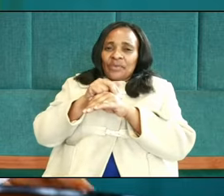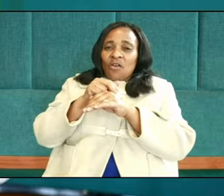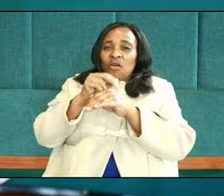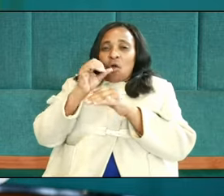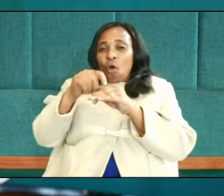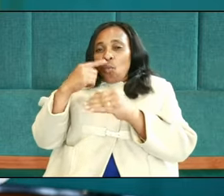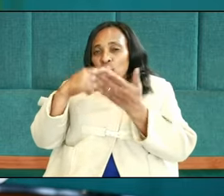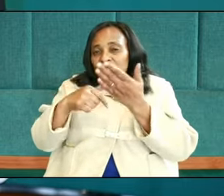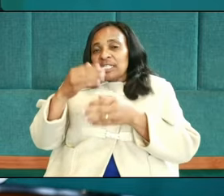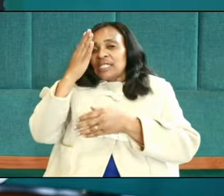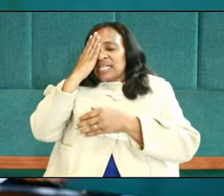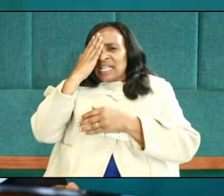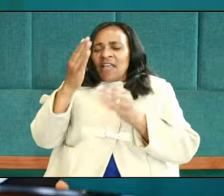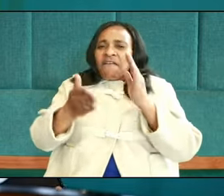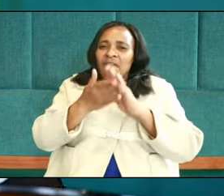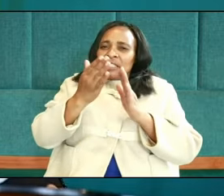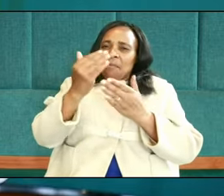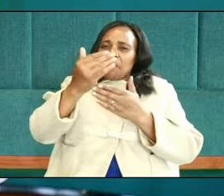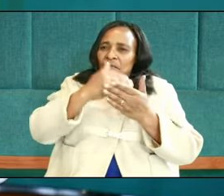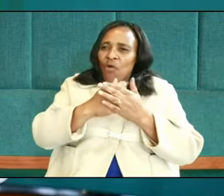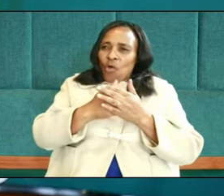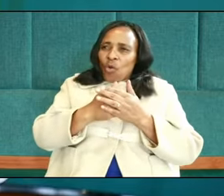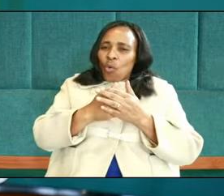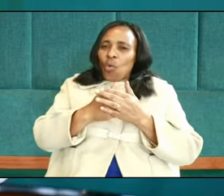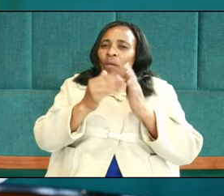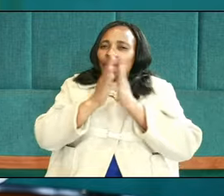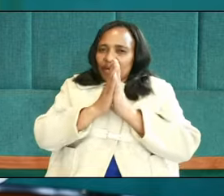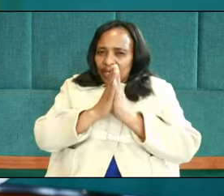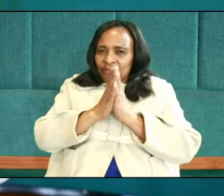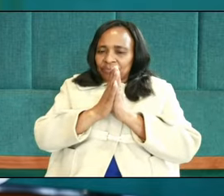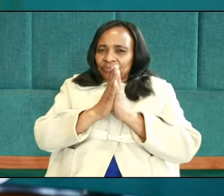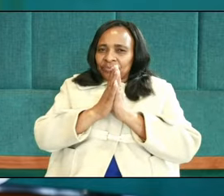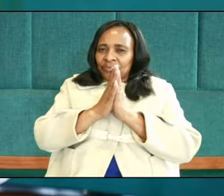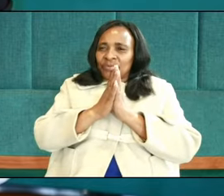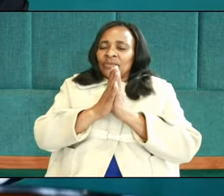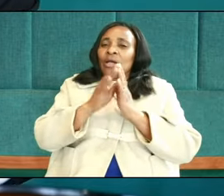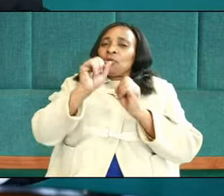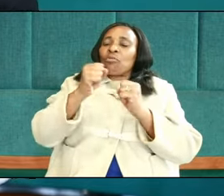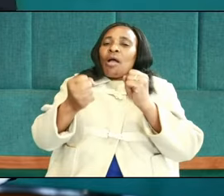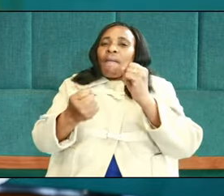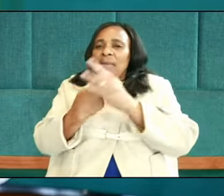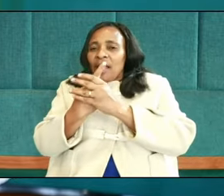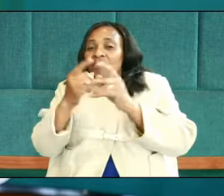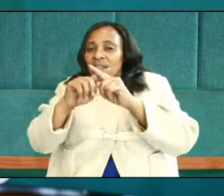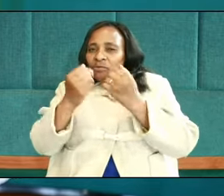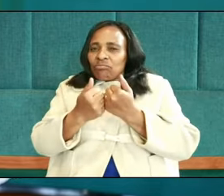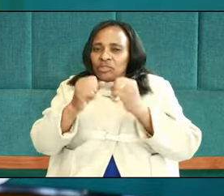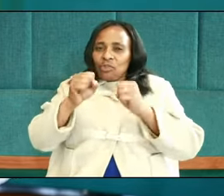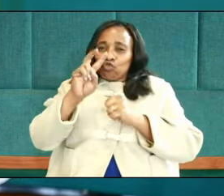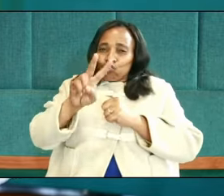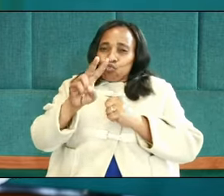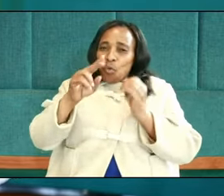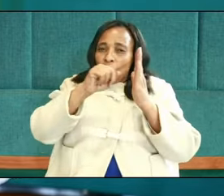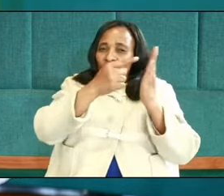And so very quickly before we pray, as we will pray today up to 5, you know, p.m., we will reflect on two